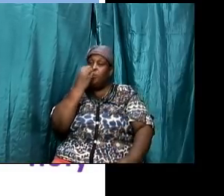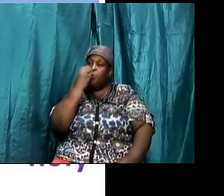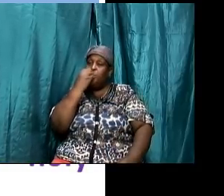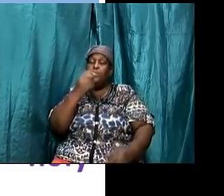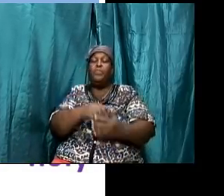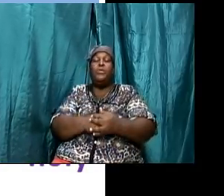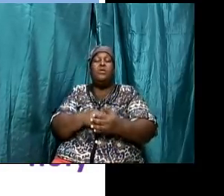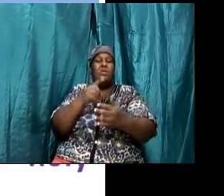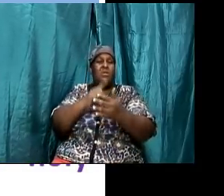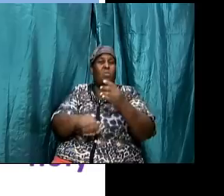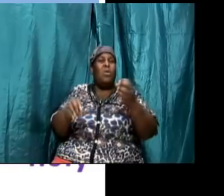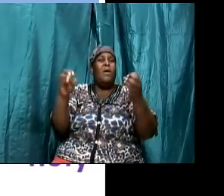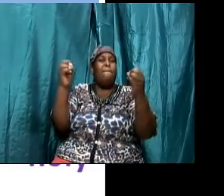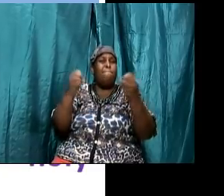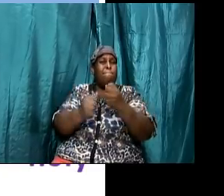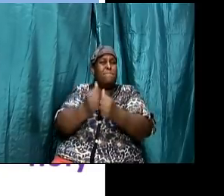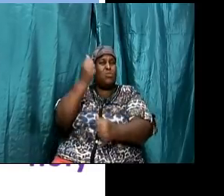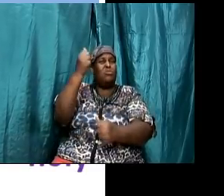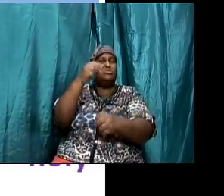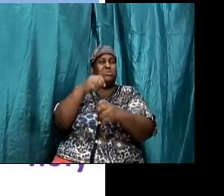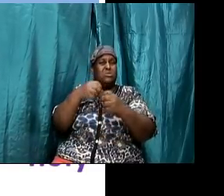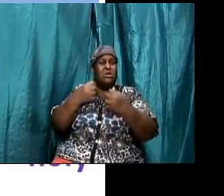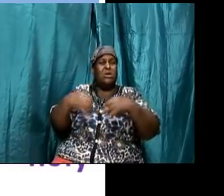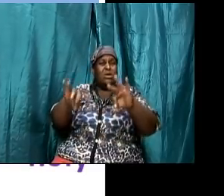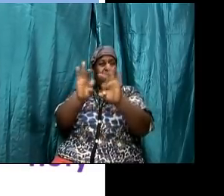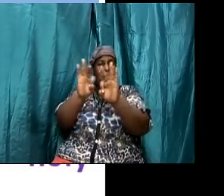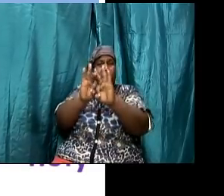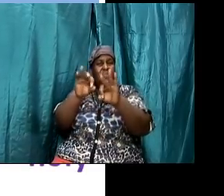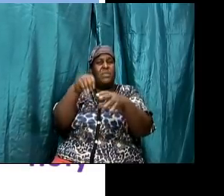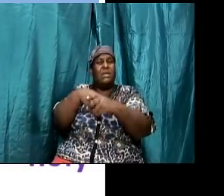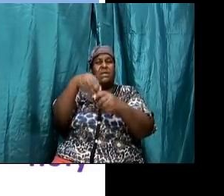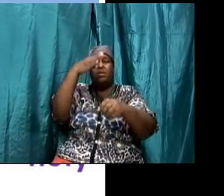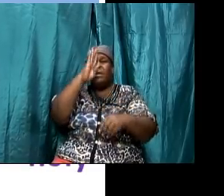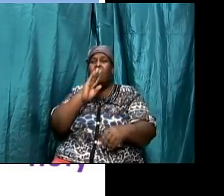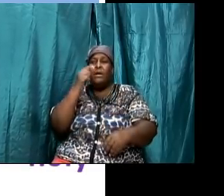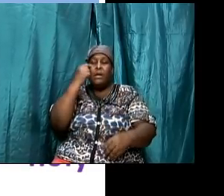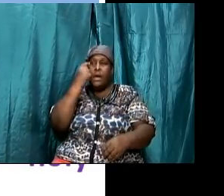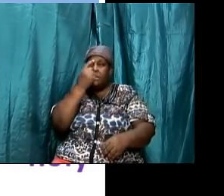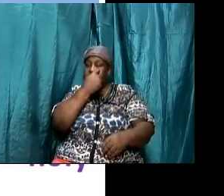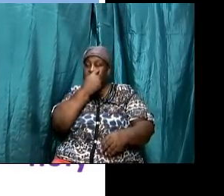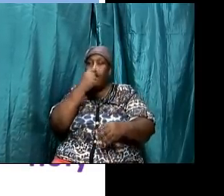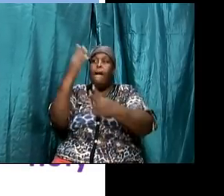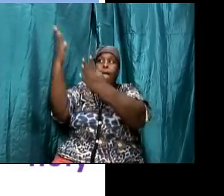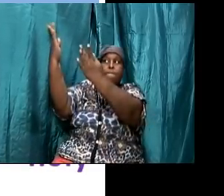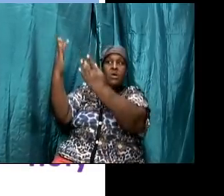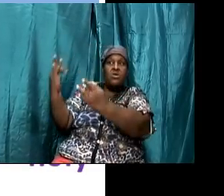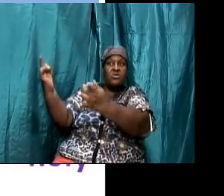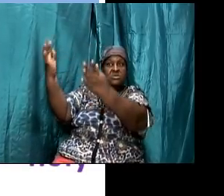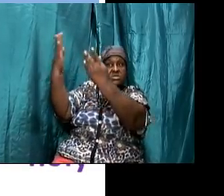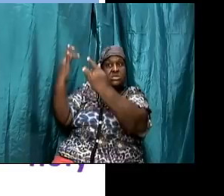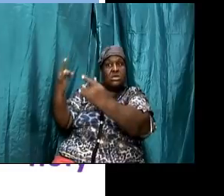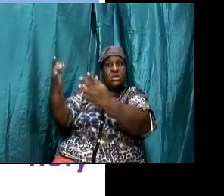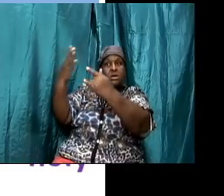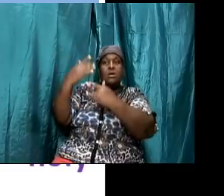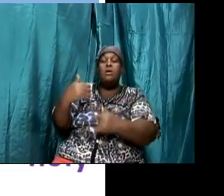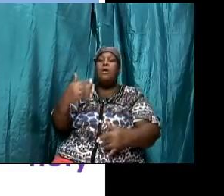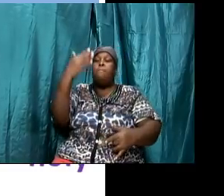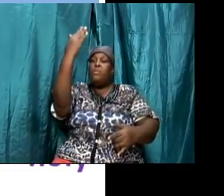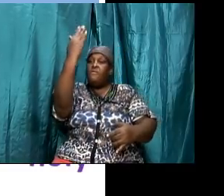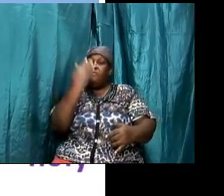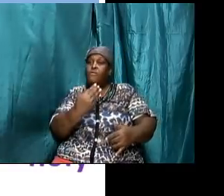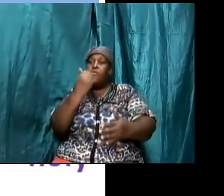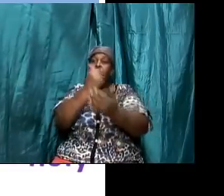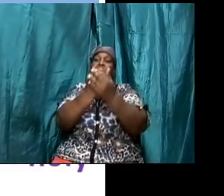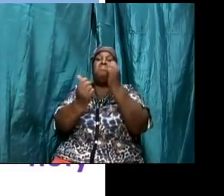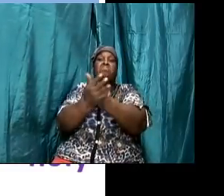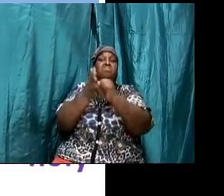was more important in god's eyes mercy was before sacrifice